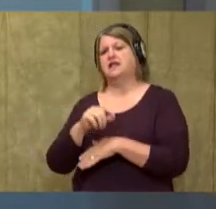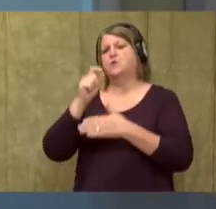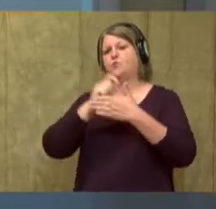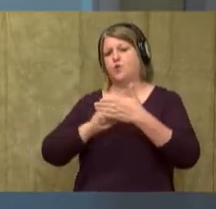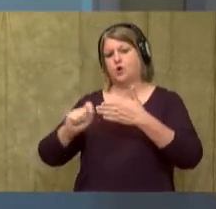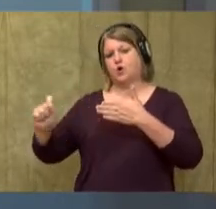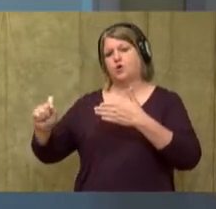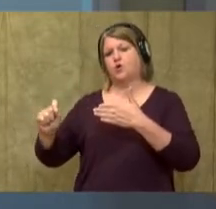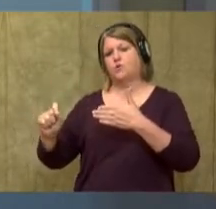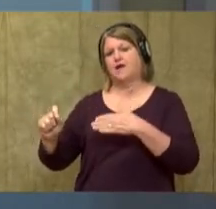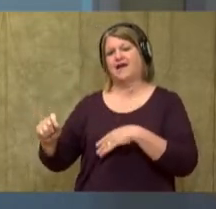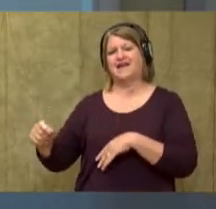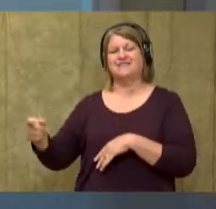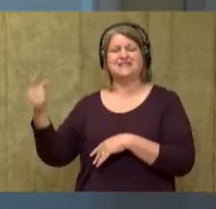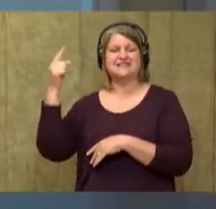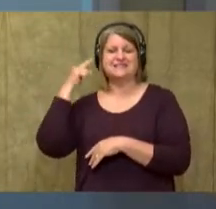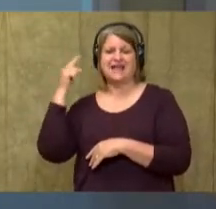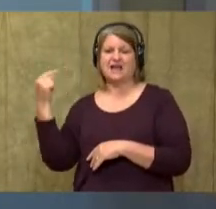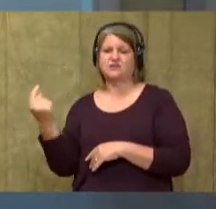in flu.